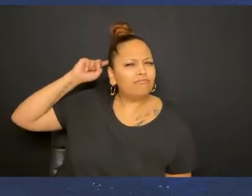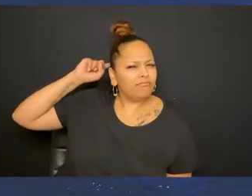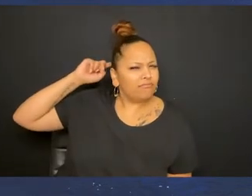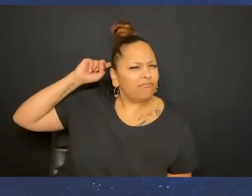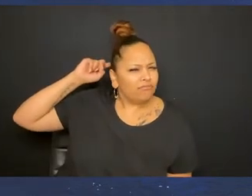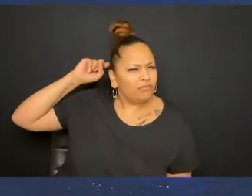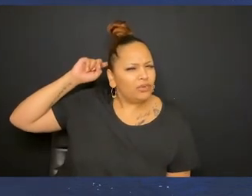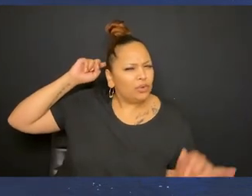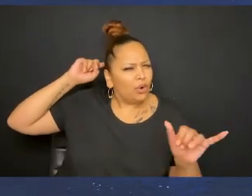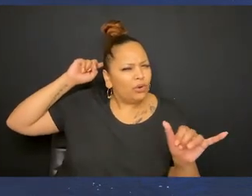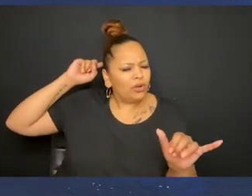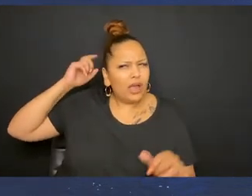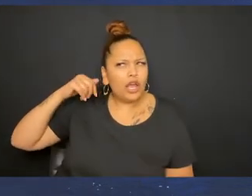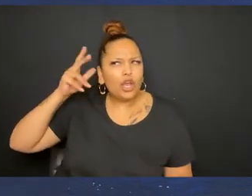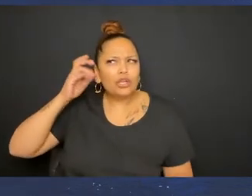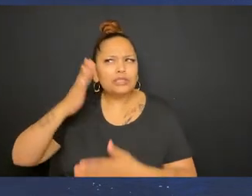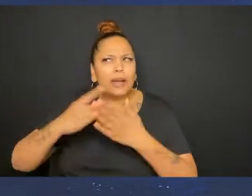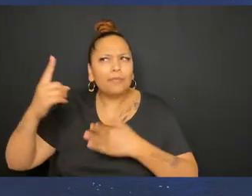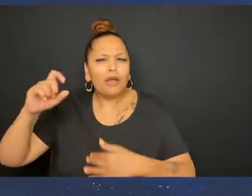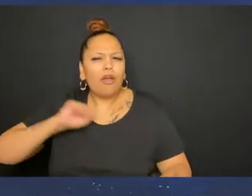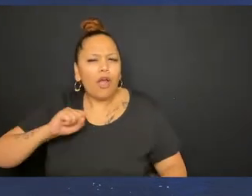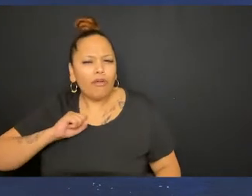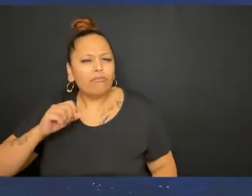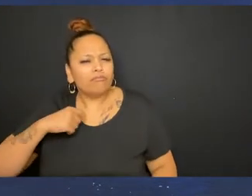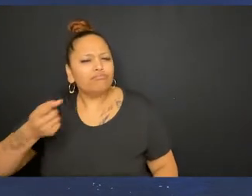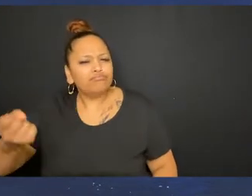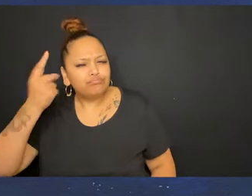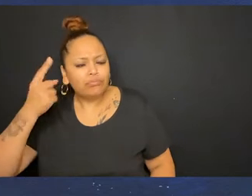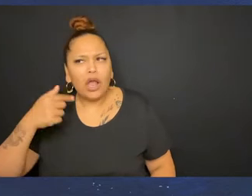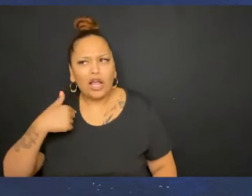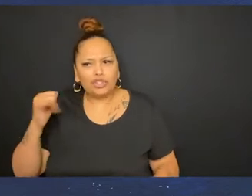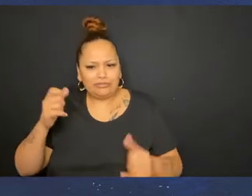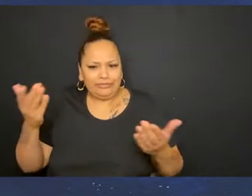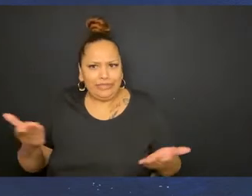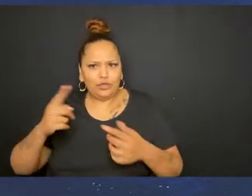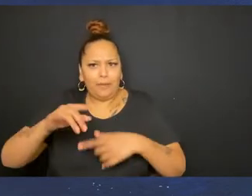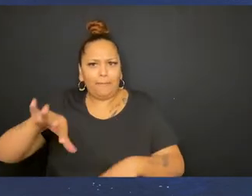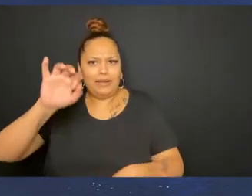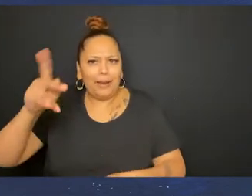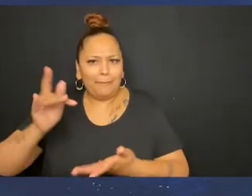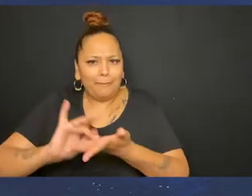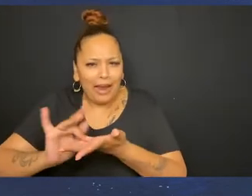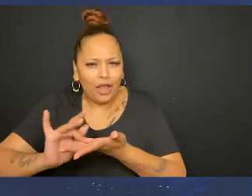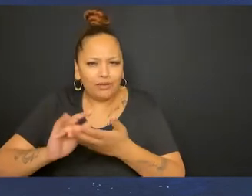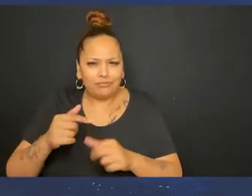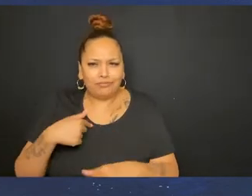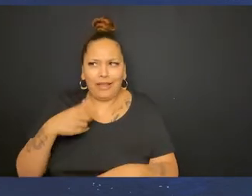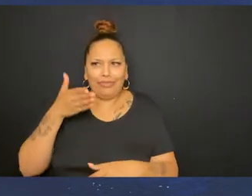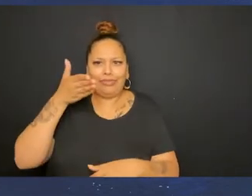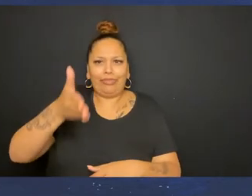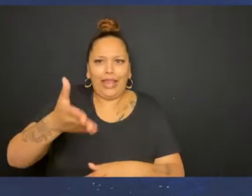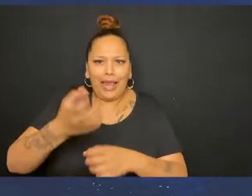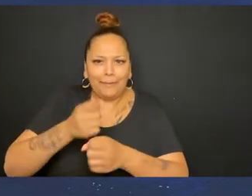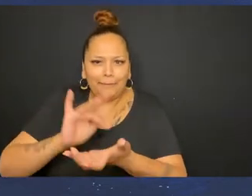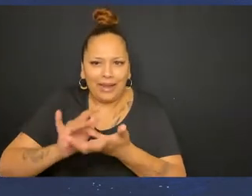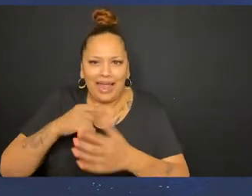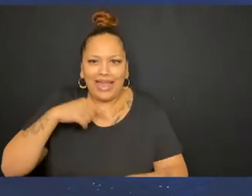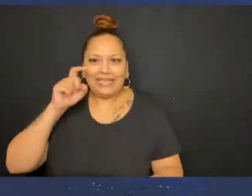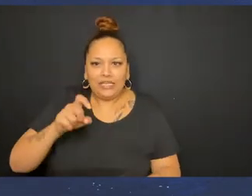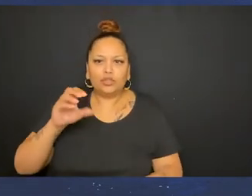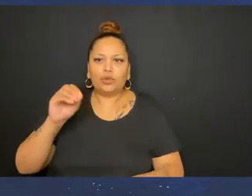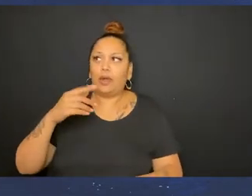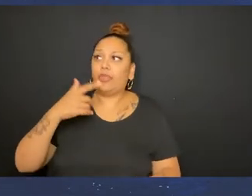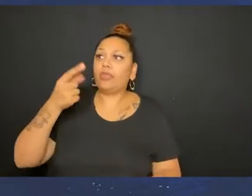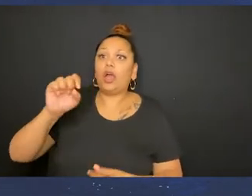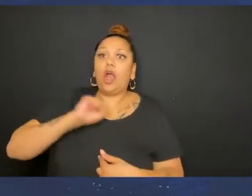that Because, like, I have, like That's in the back of my mind, too When I hear somebody cough I'm, like, I'm there to pick up prescriptions I'm there to